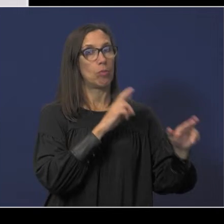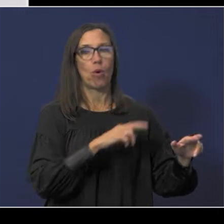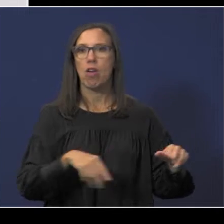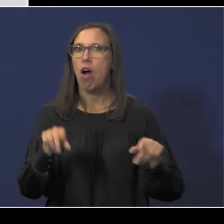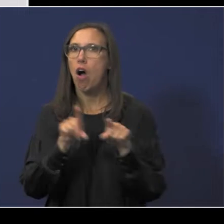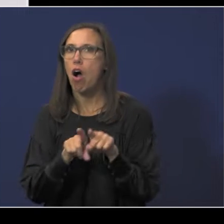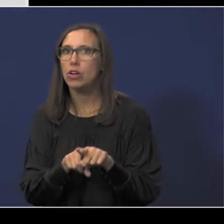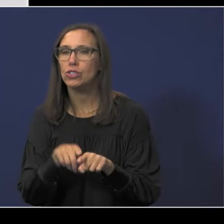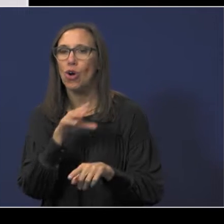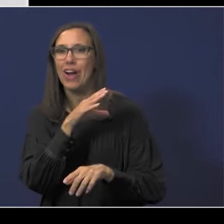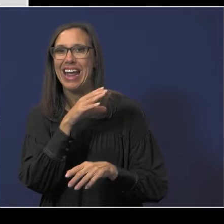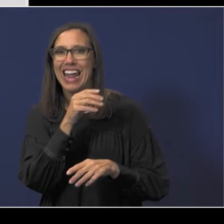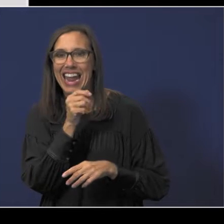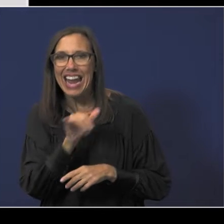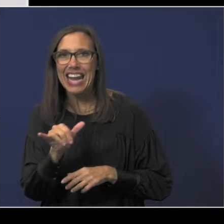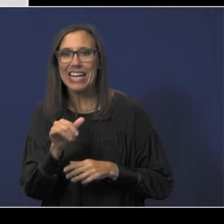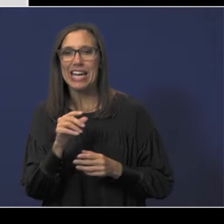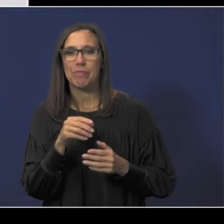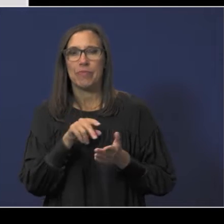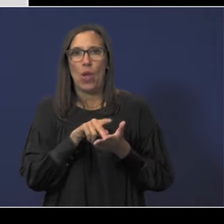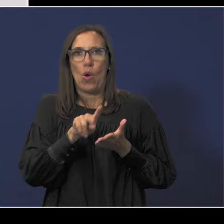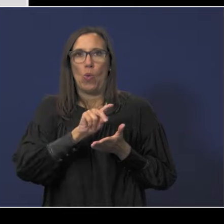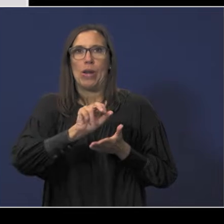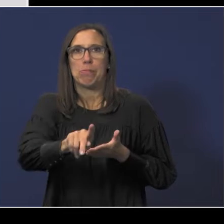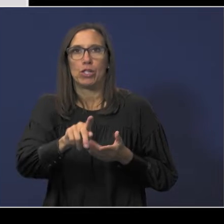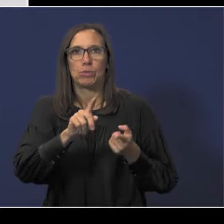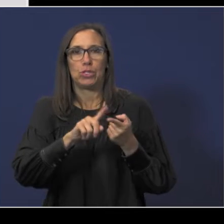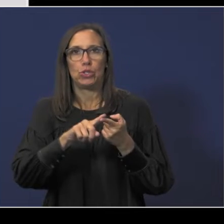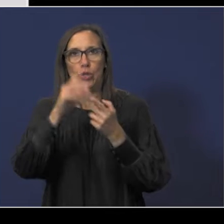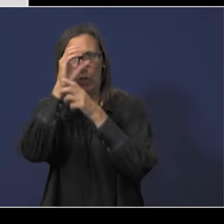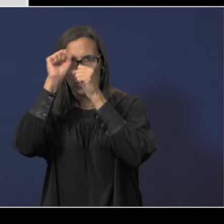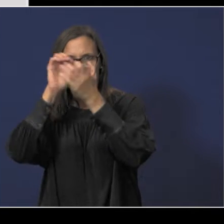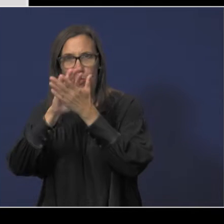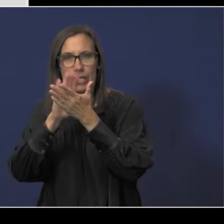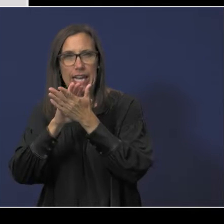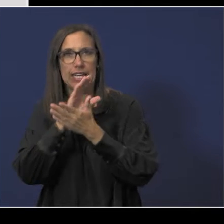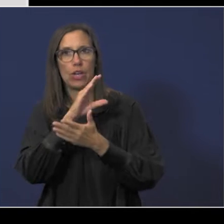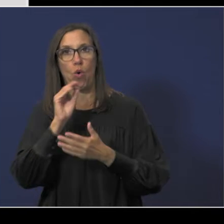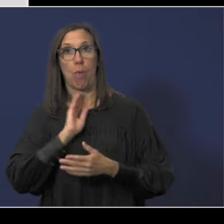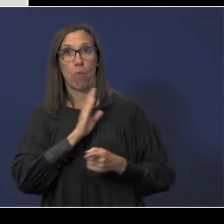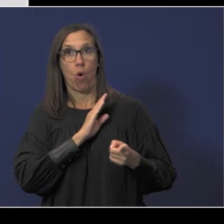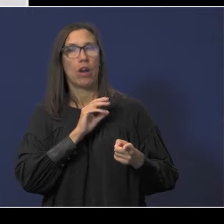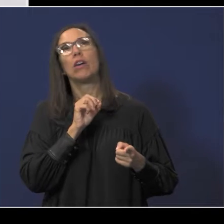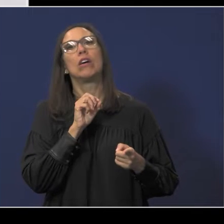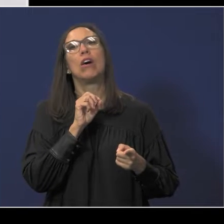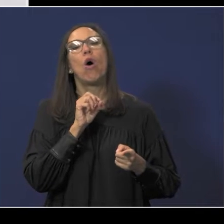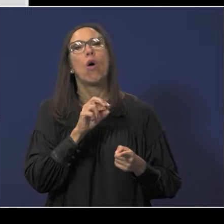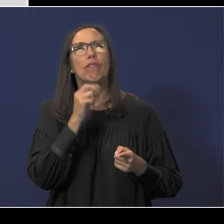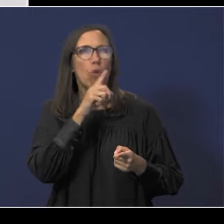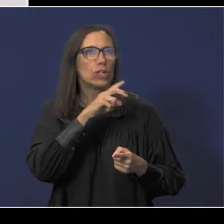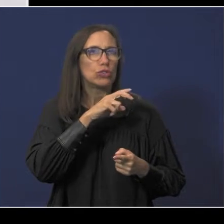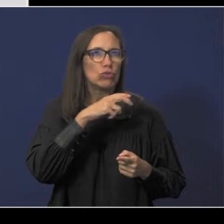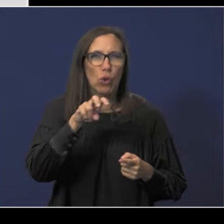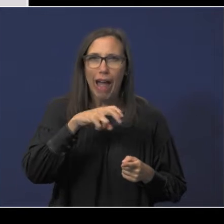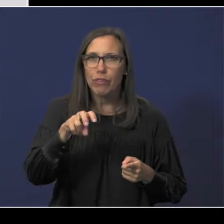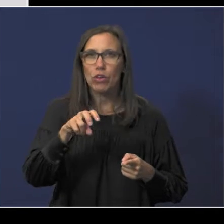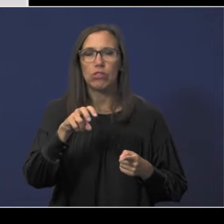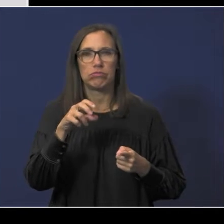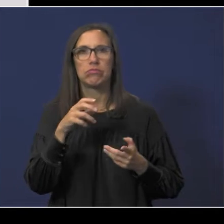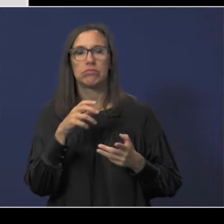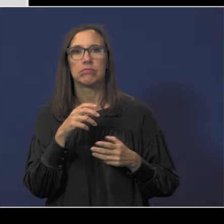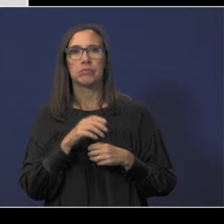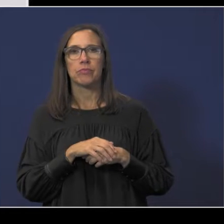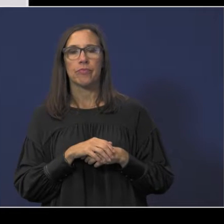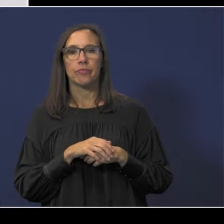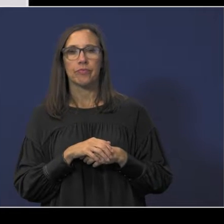report any reimbursements to the superintendent and to the board for items such as travel for professional development. The reimbursement amounts